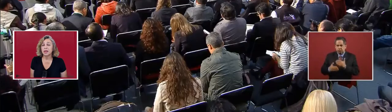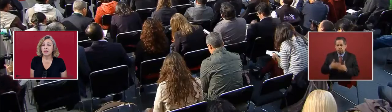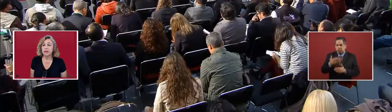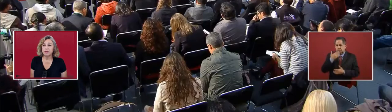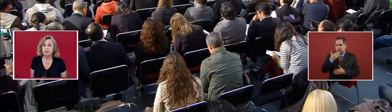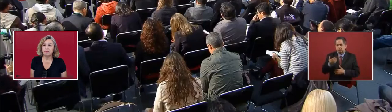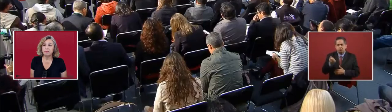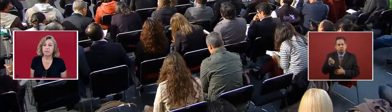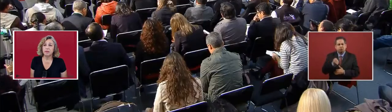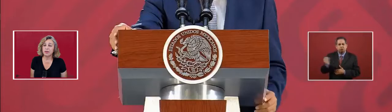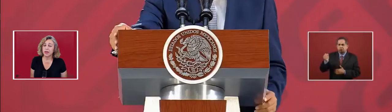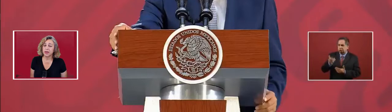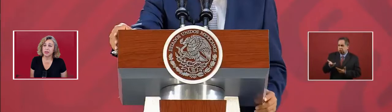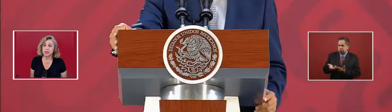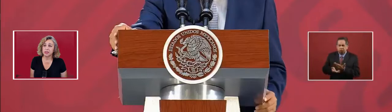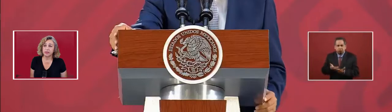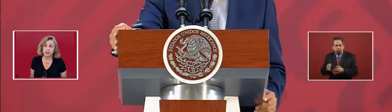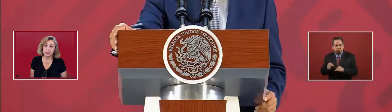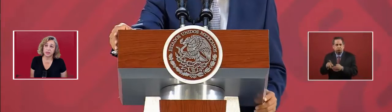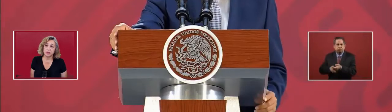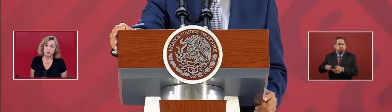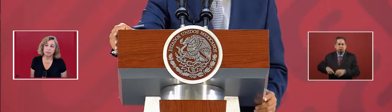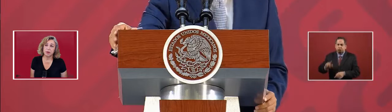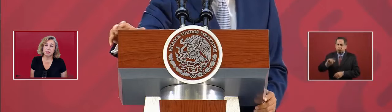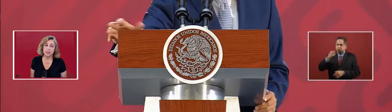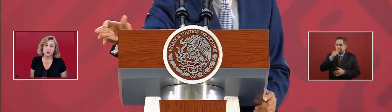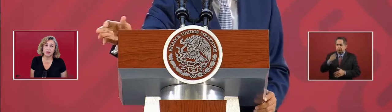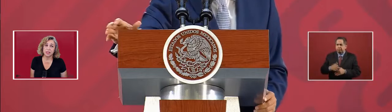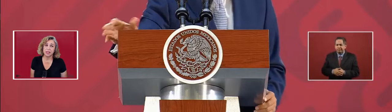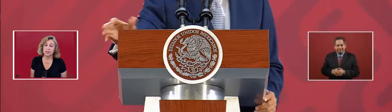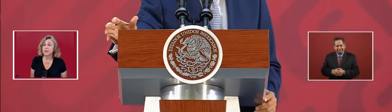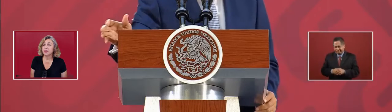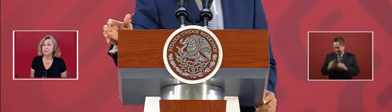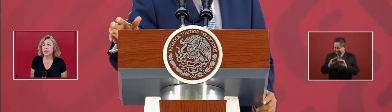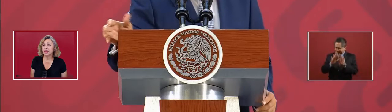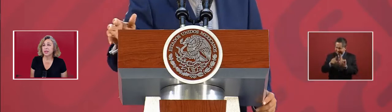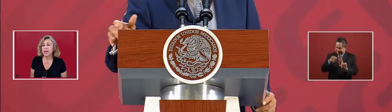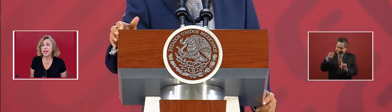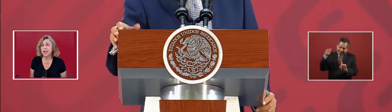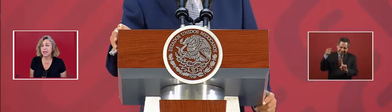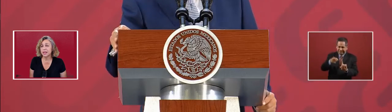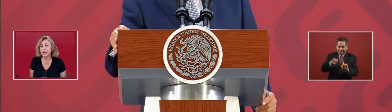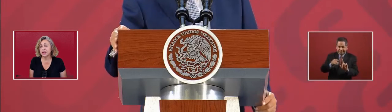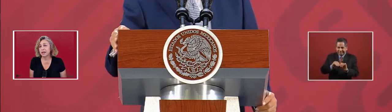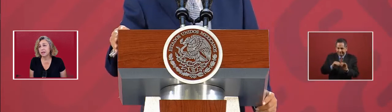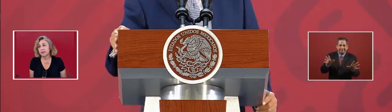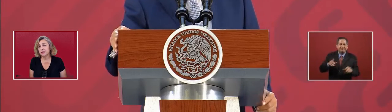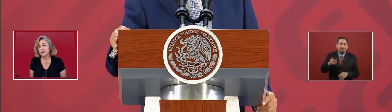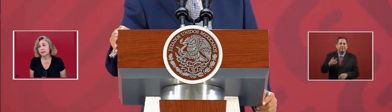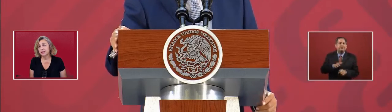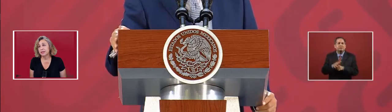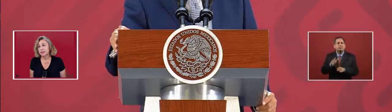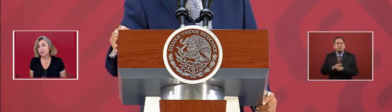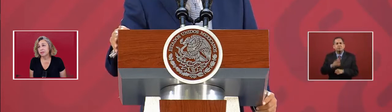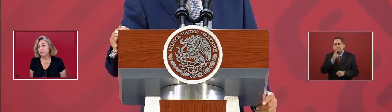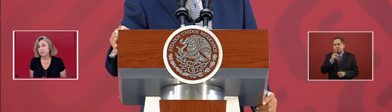They are very good service, public service. But the key is not,